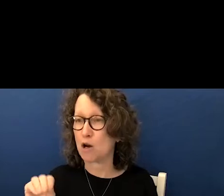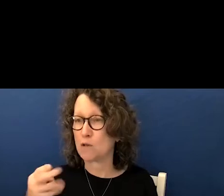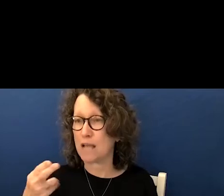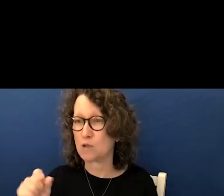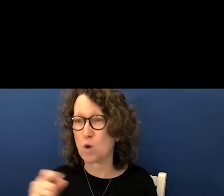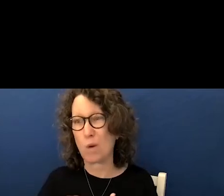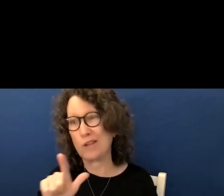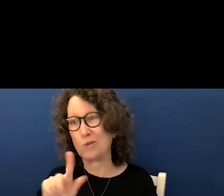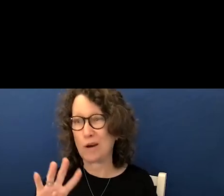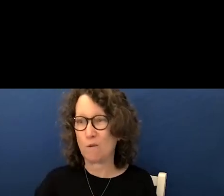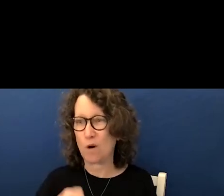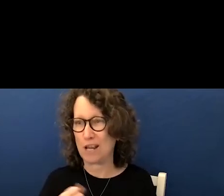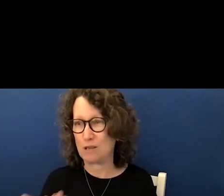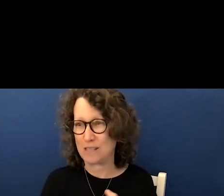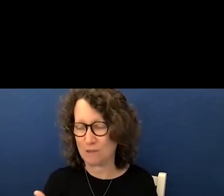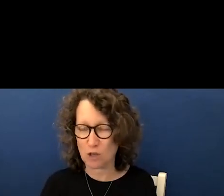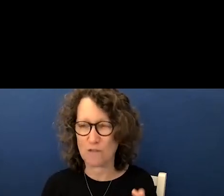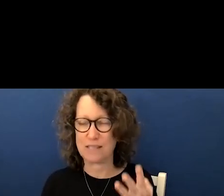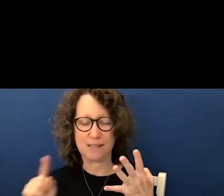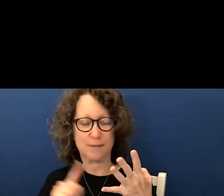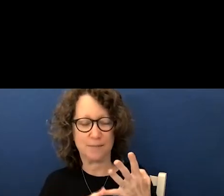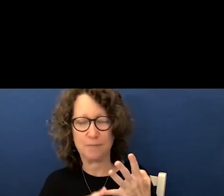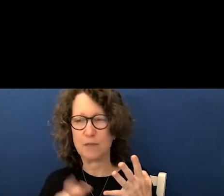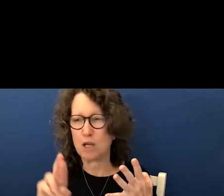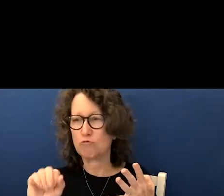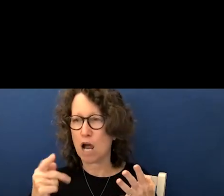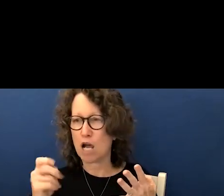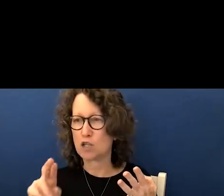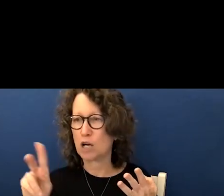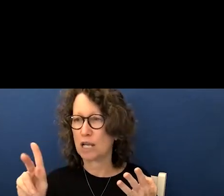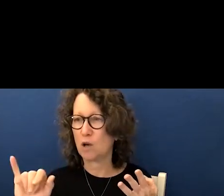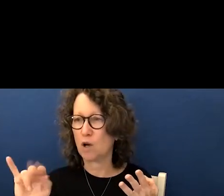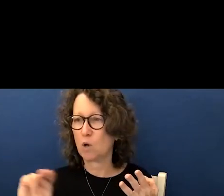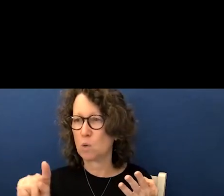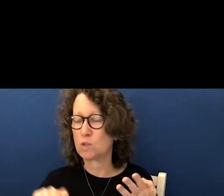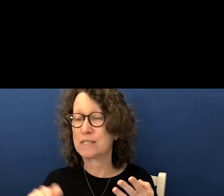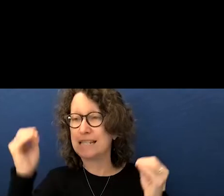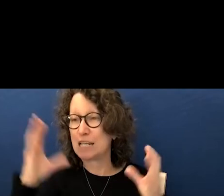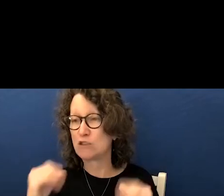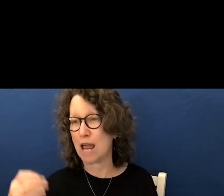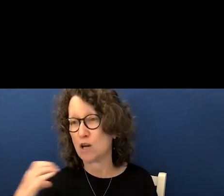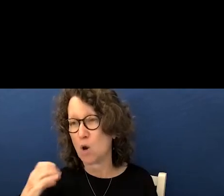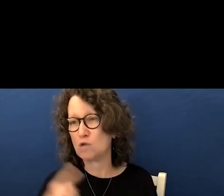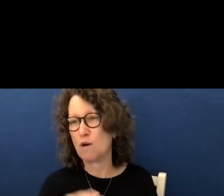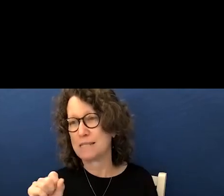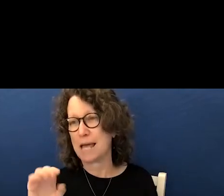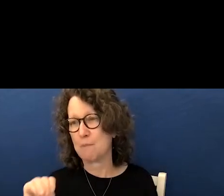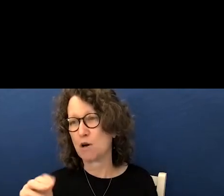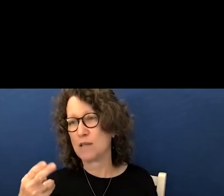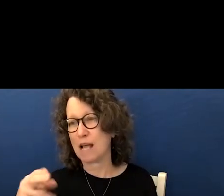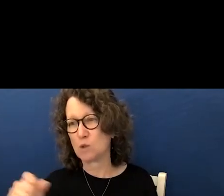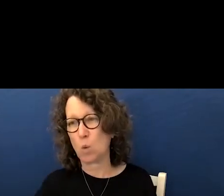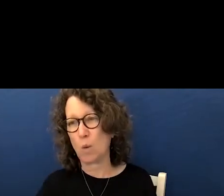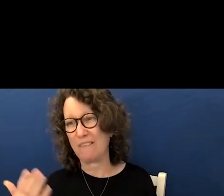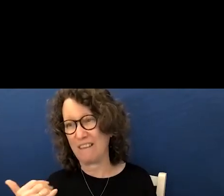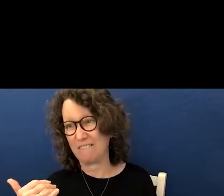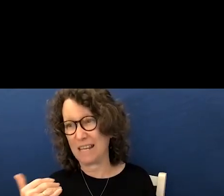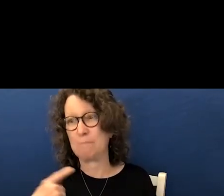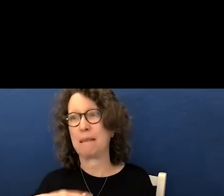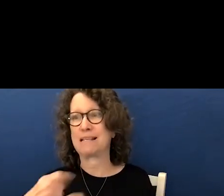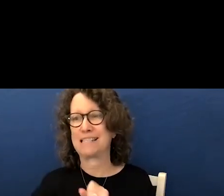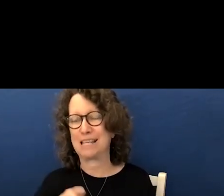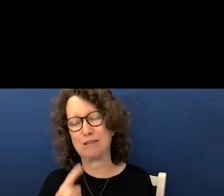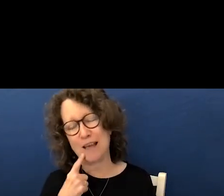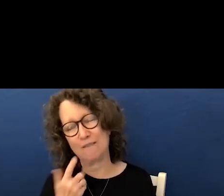24 years of service and roger kuntz the teacher and coach from san marcus high school with 15 plus years